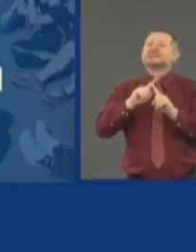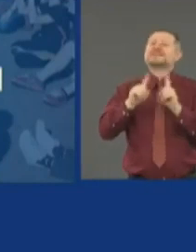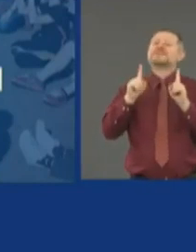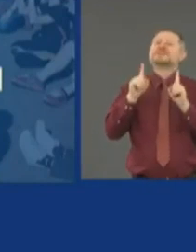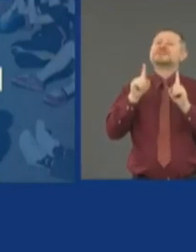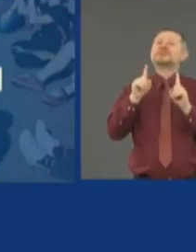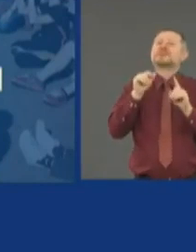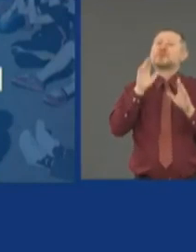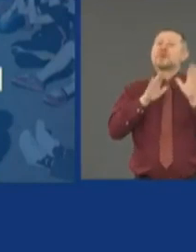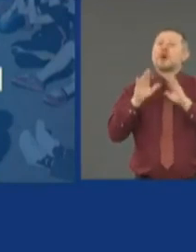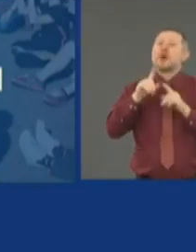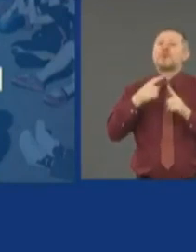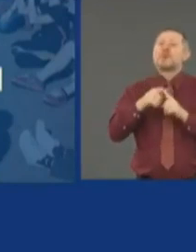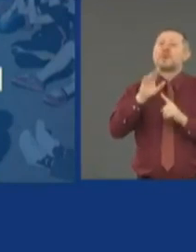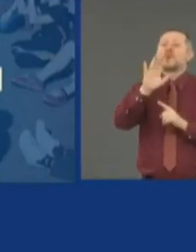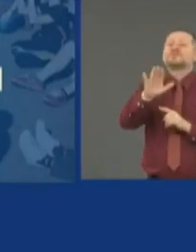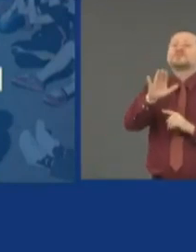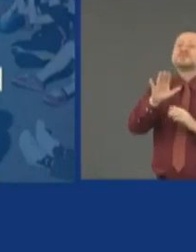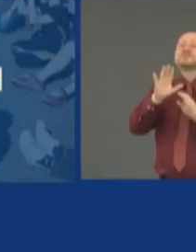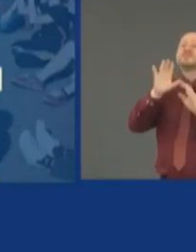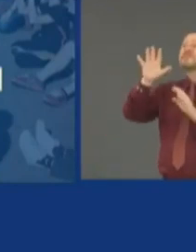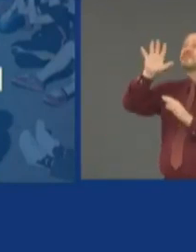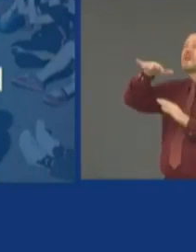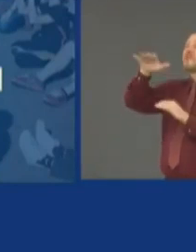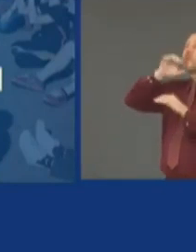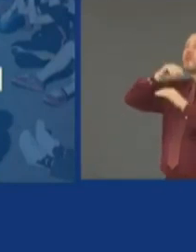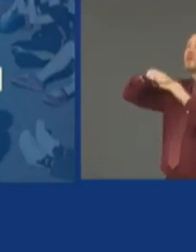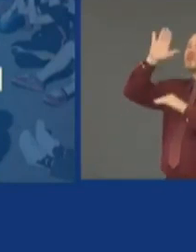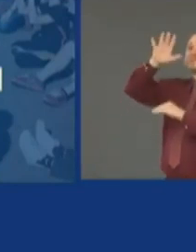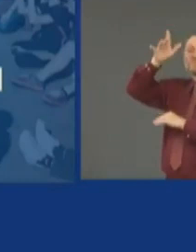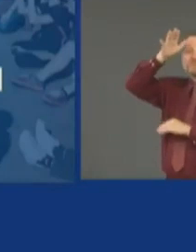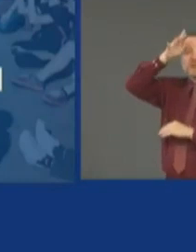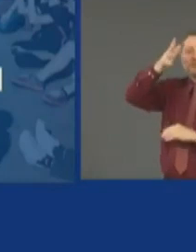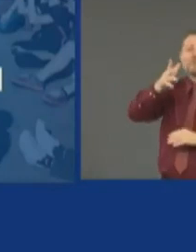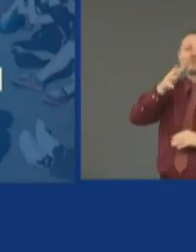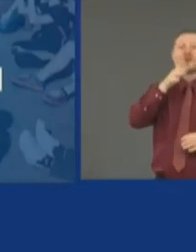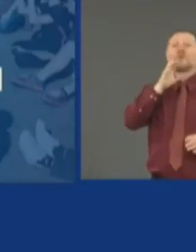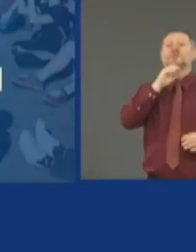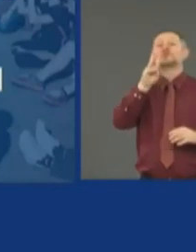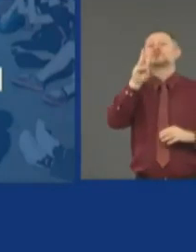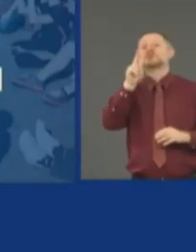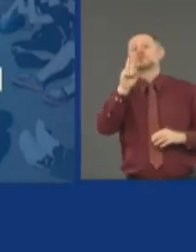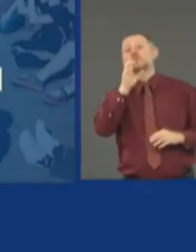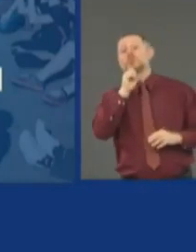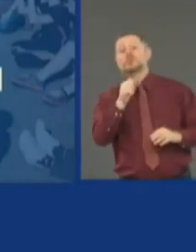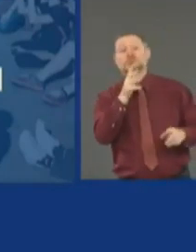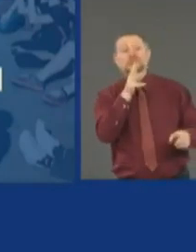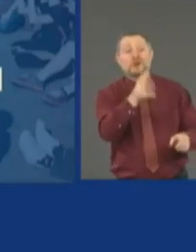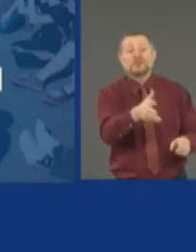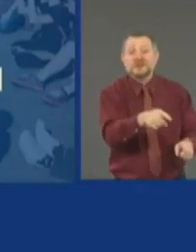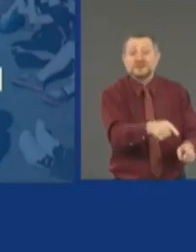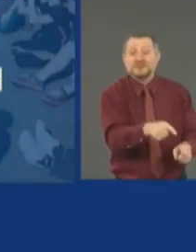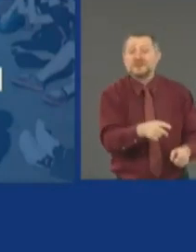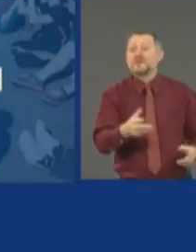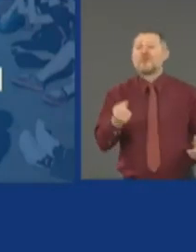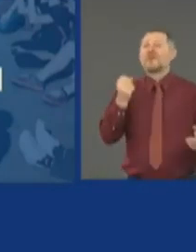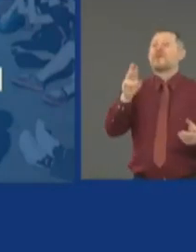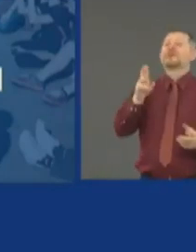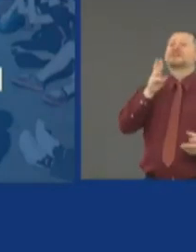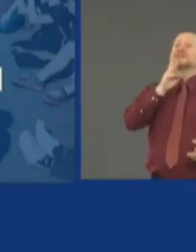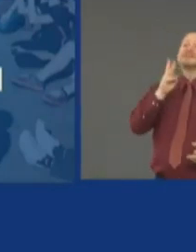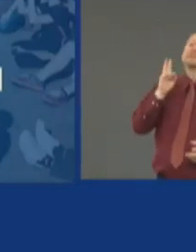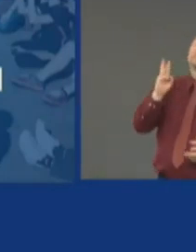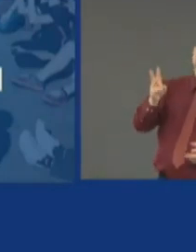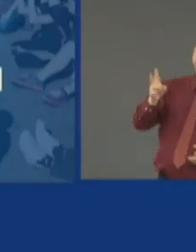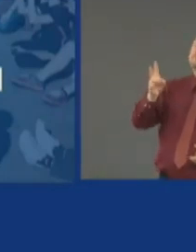-old grandfather or your 62-year-old grandmother or your 60-year-old parent or uncle